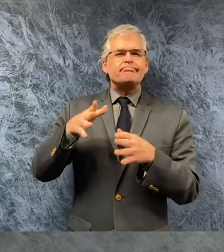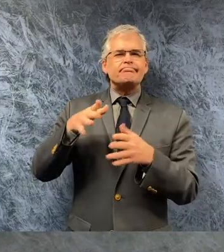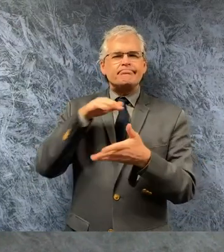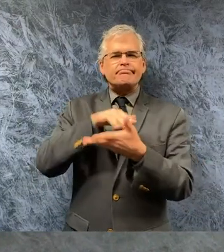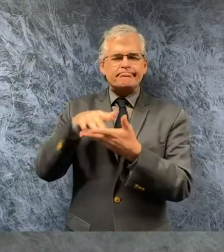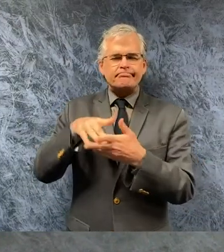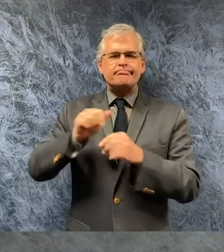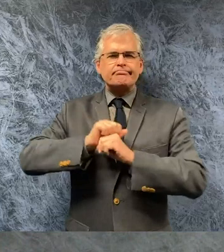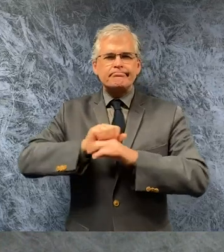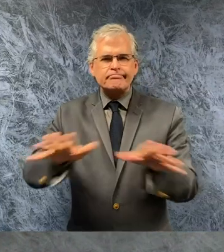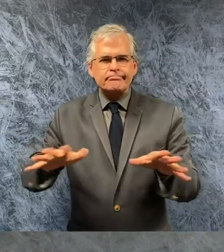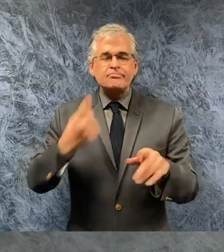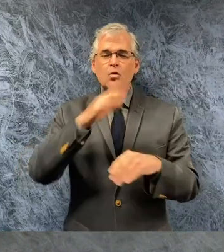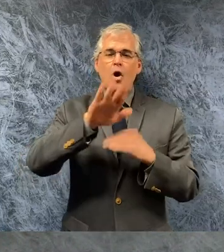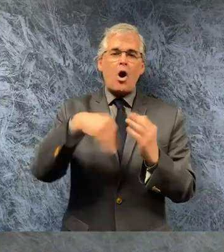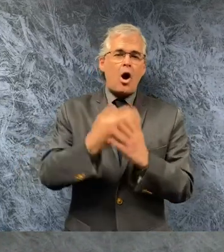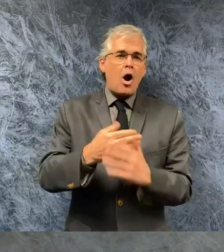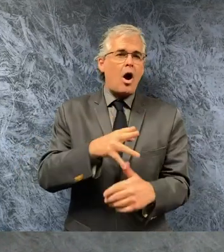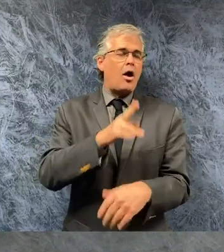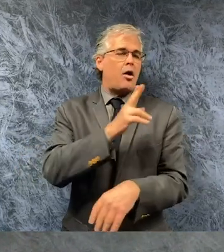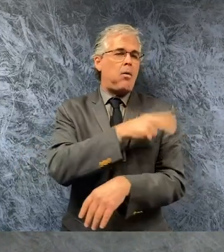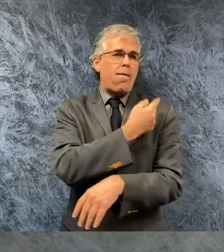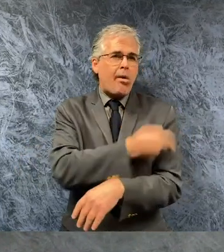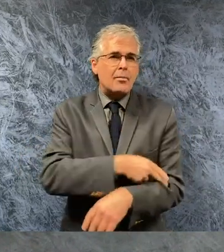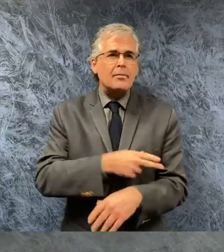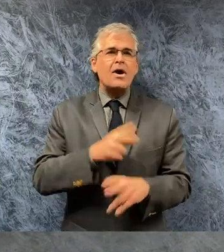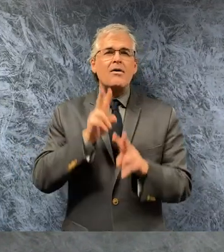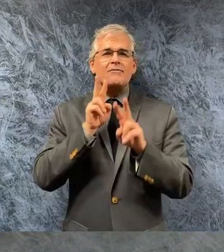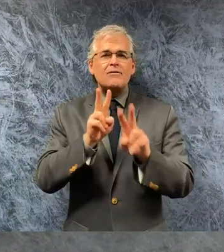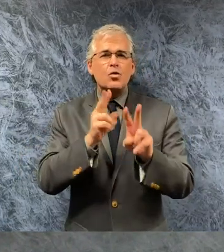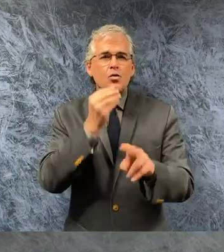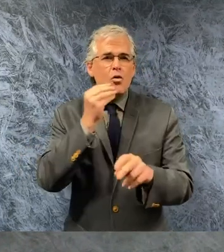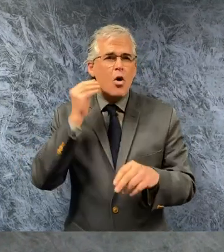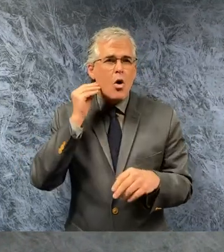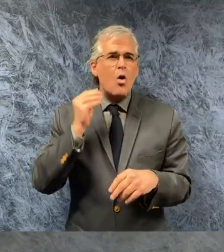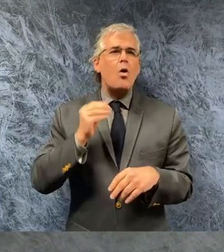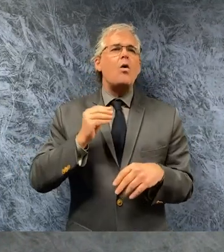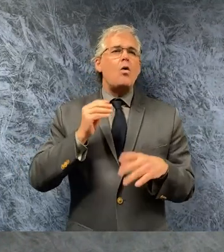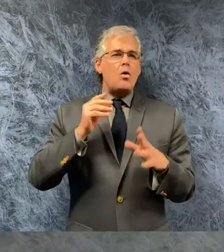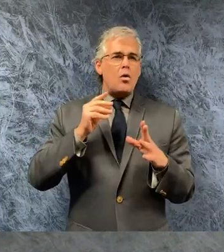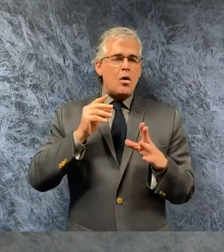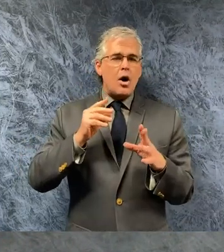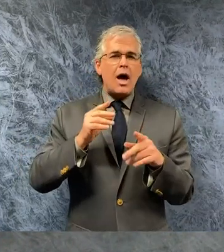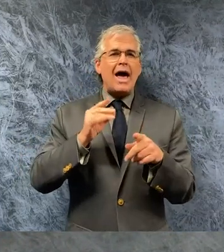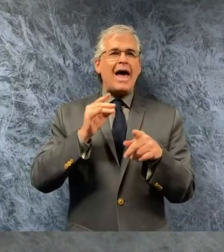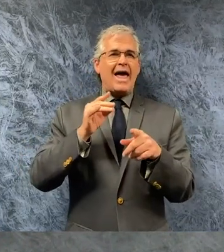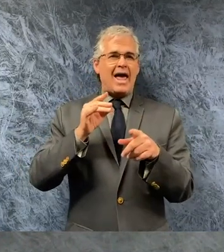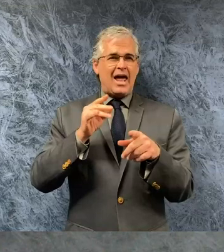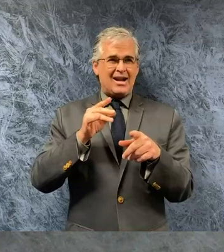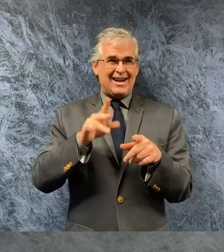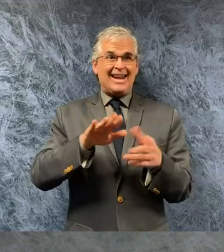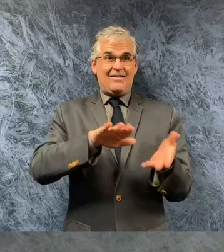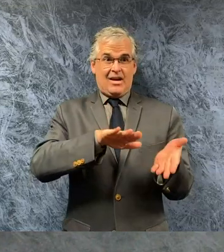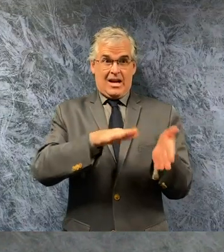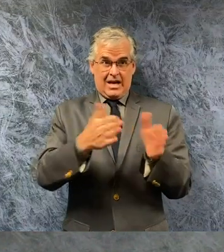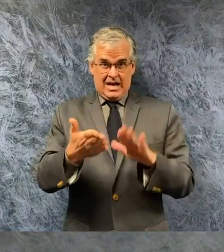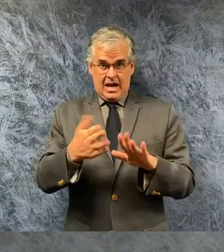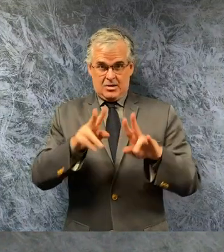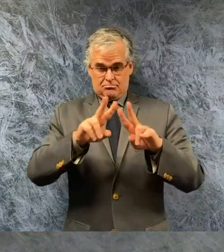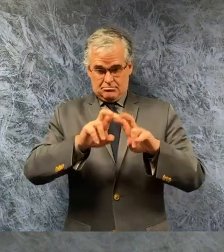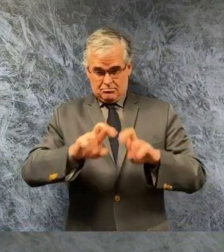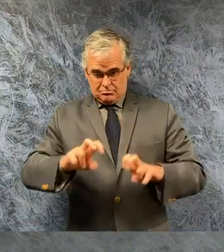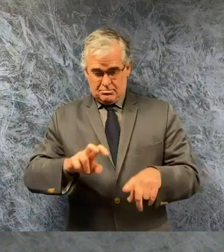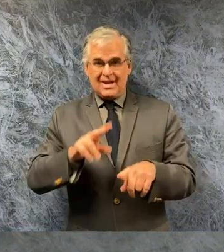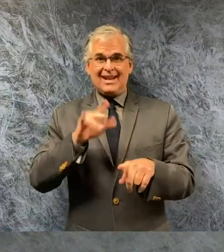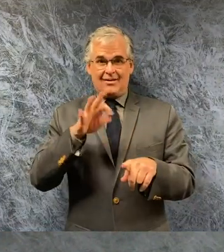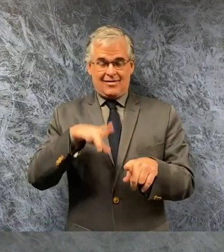medical examiners corners and funeral homes requiring that death's caused or associated caused by or associated with or related